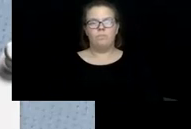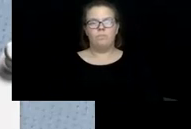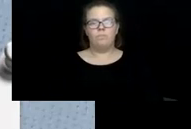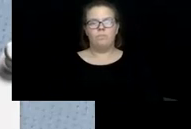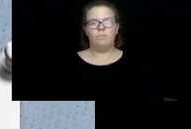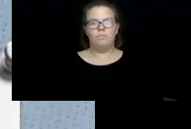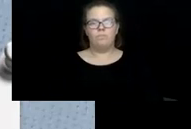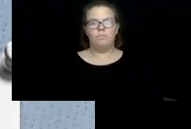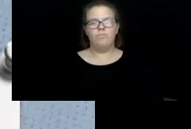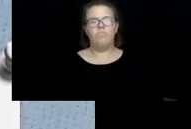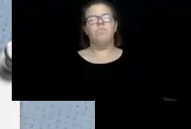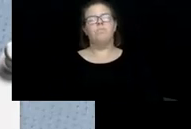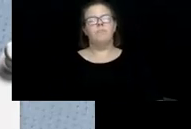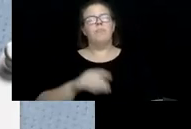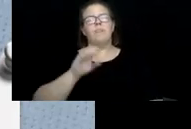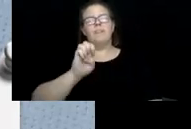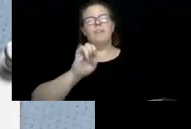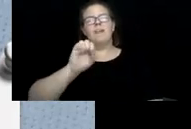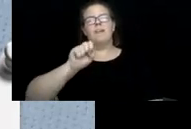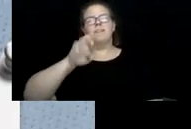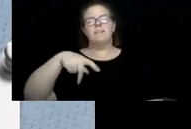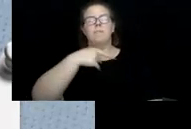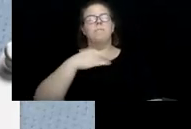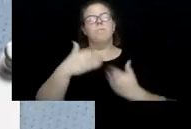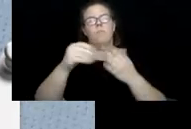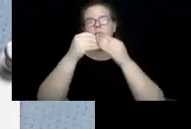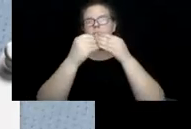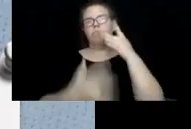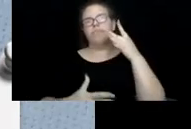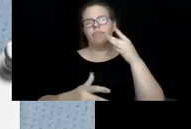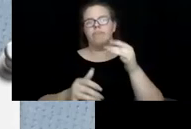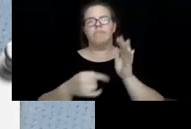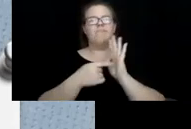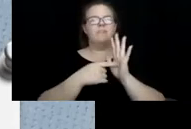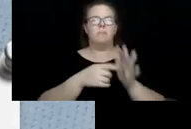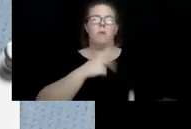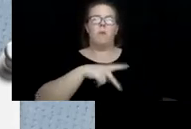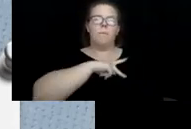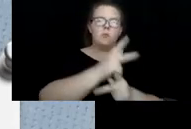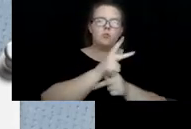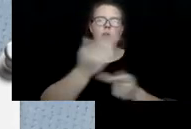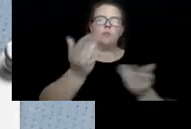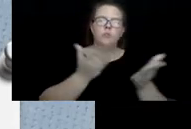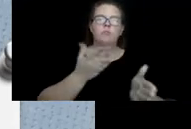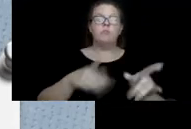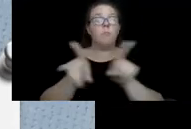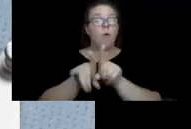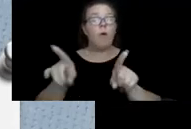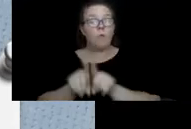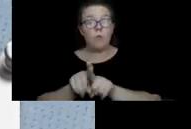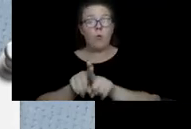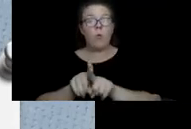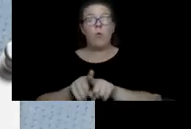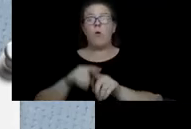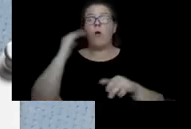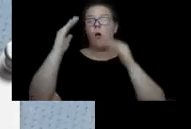ISIP provides a lot of things. It provides, as I said, personal care services, but it also provides adult